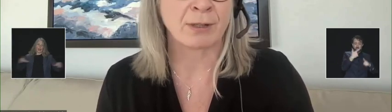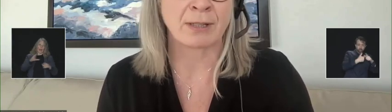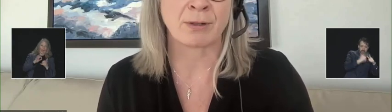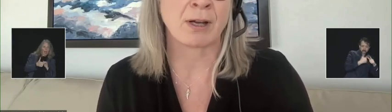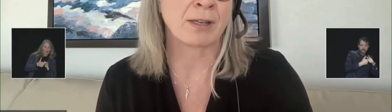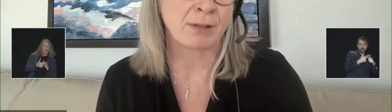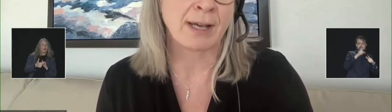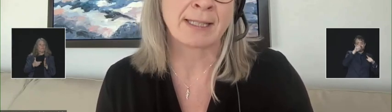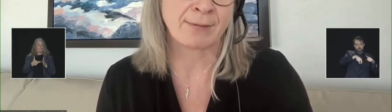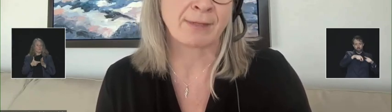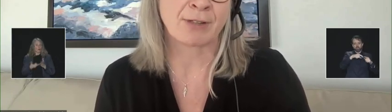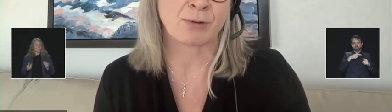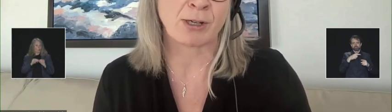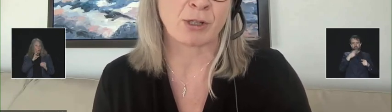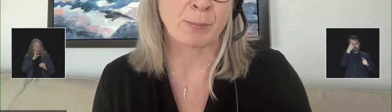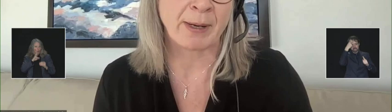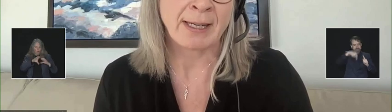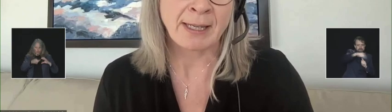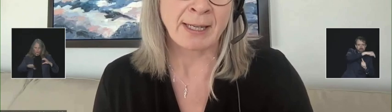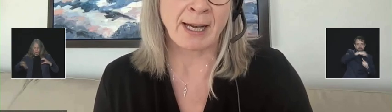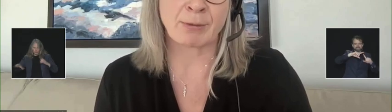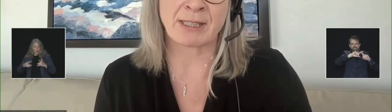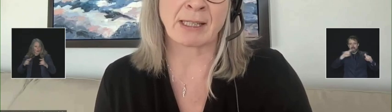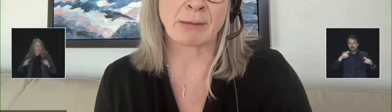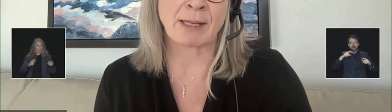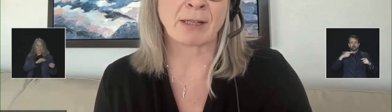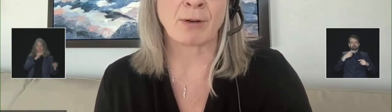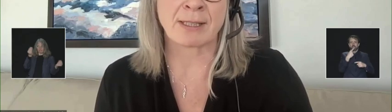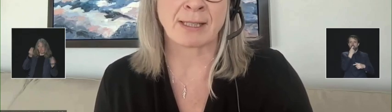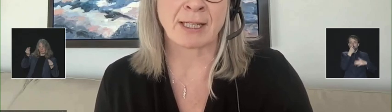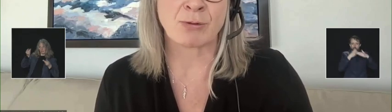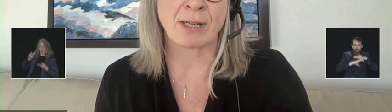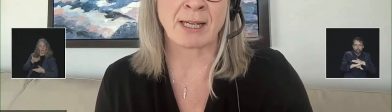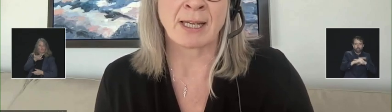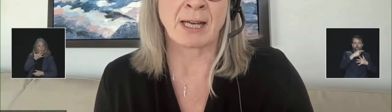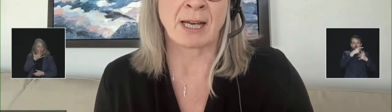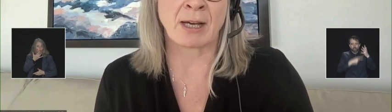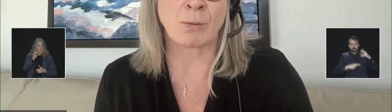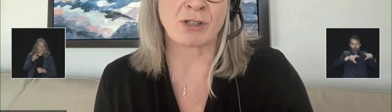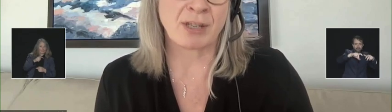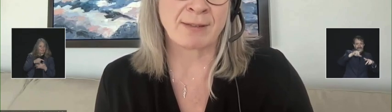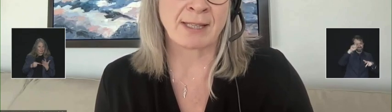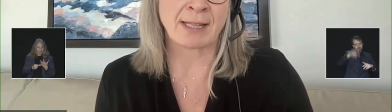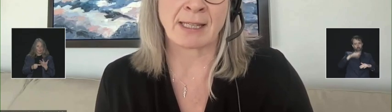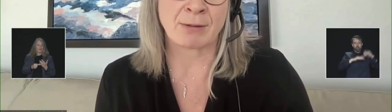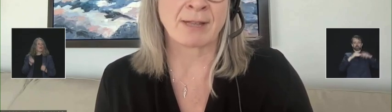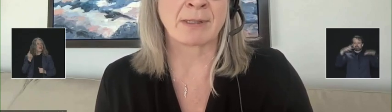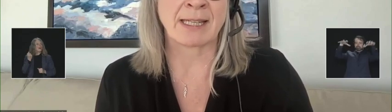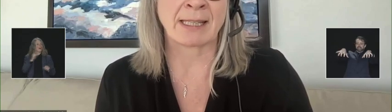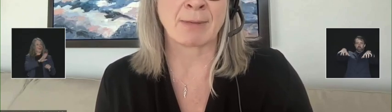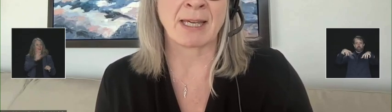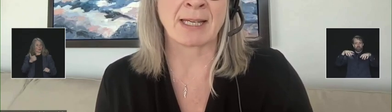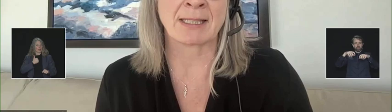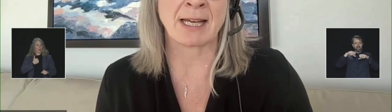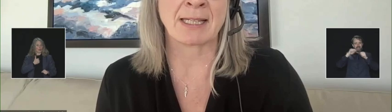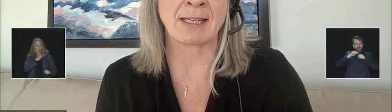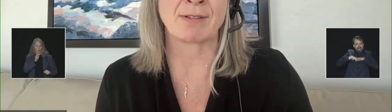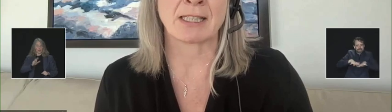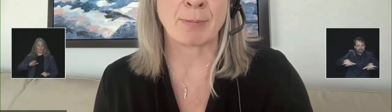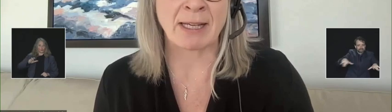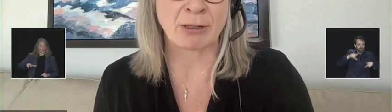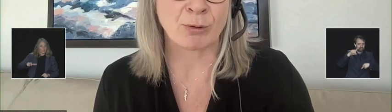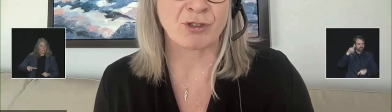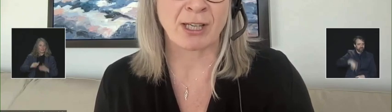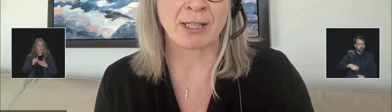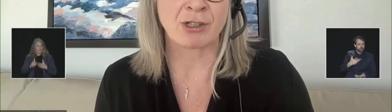water and other kinds of infrastructure. But I will tell you that across the country, what chiefs and leaders have been telling me is that